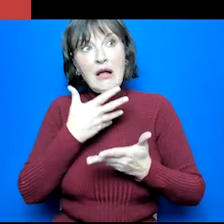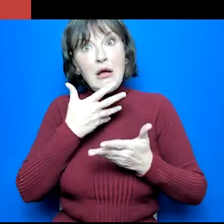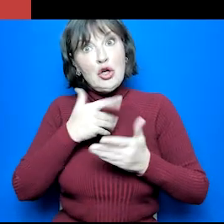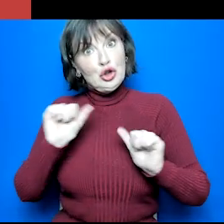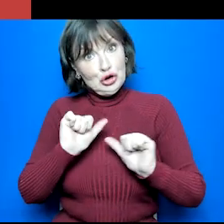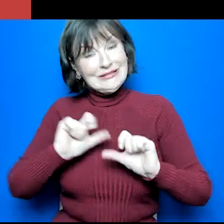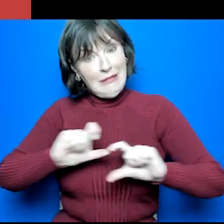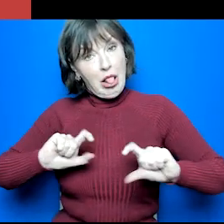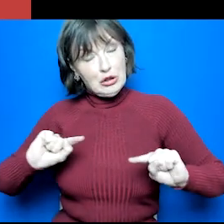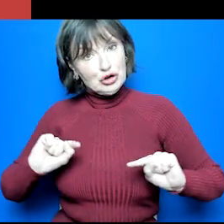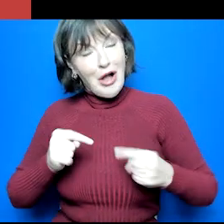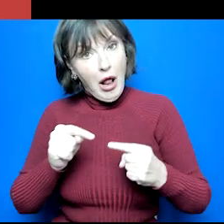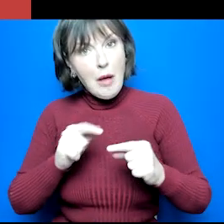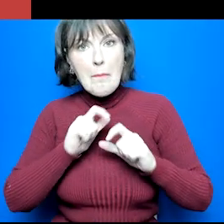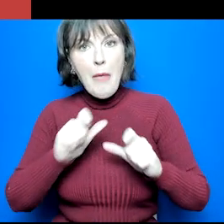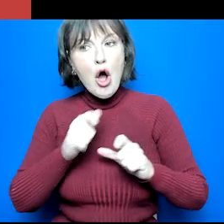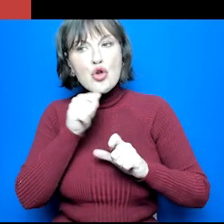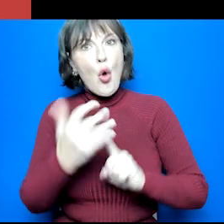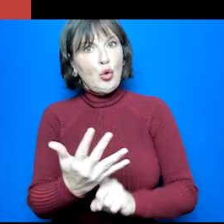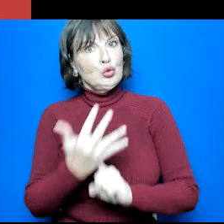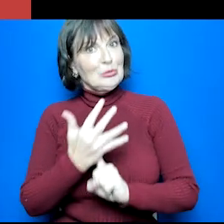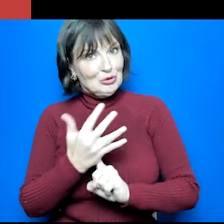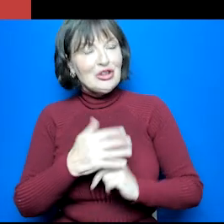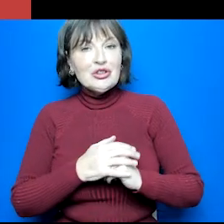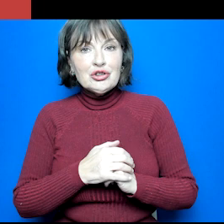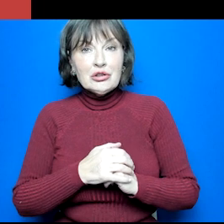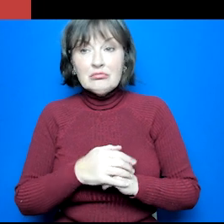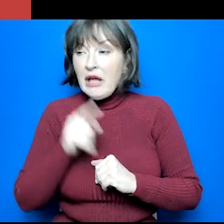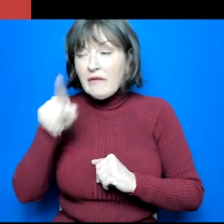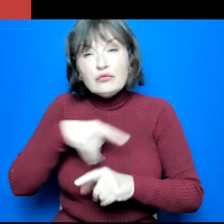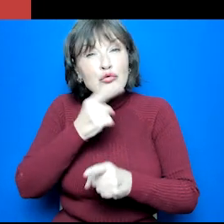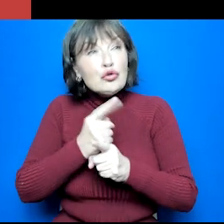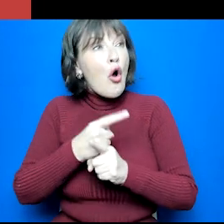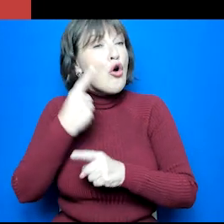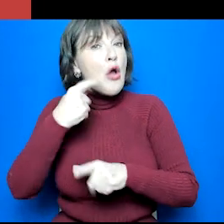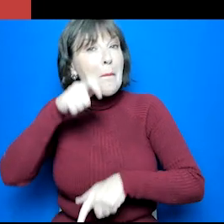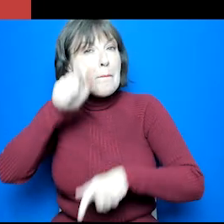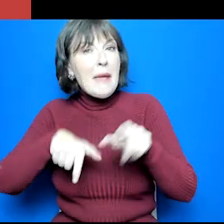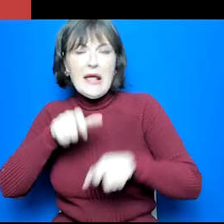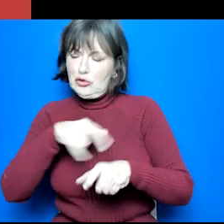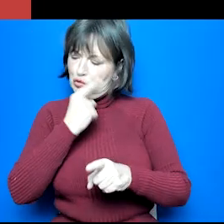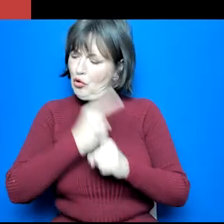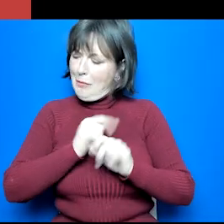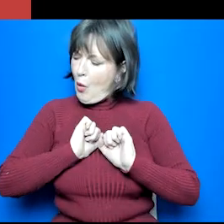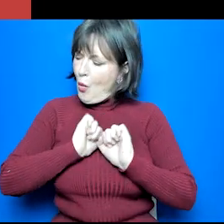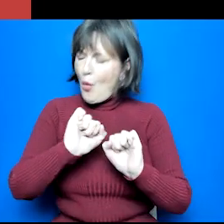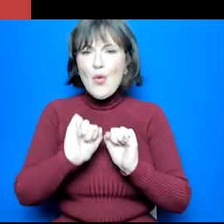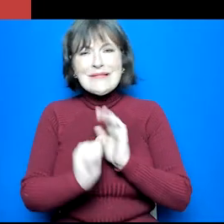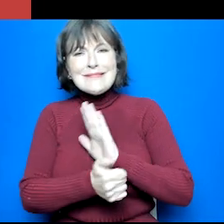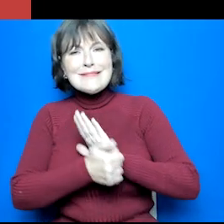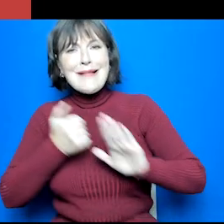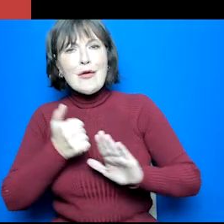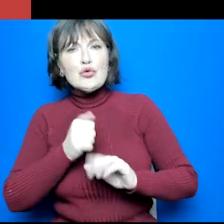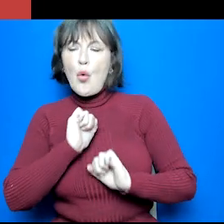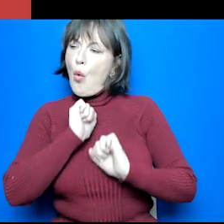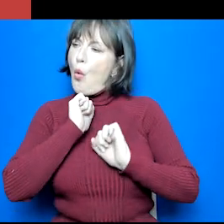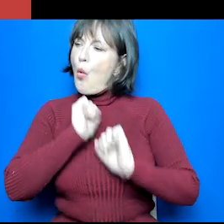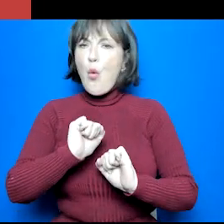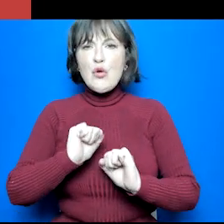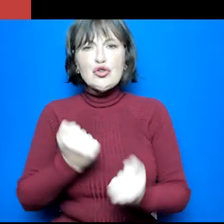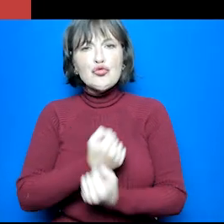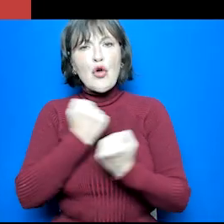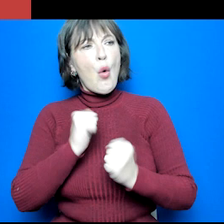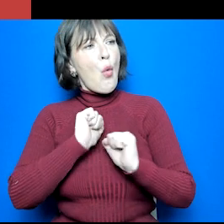as discussing what subjects they're good at and the ones that they enjoy, talking with your young person about their own skills, strengths and their personal